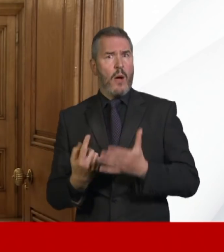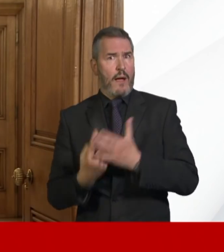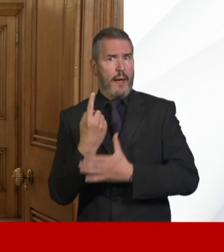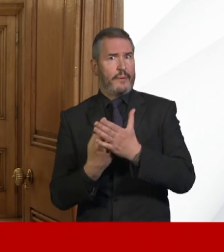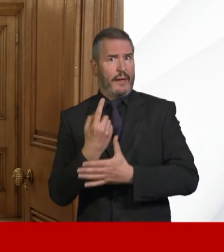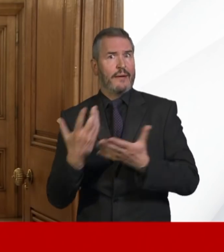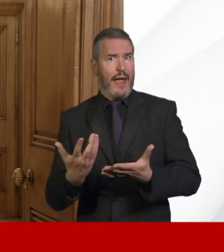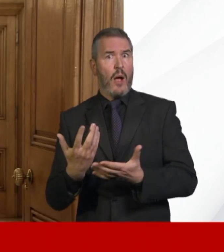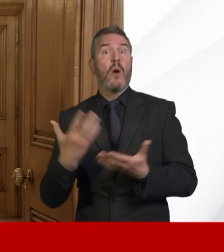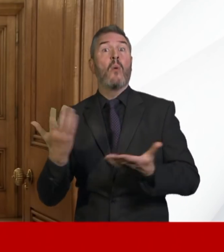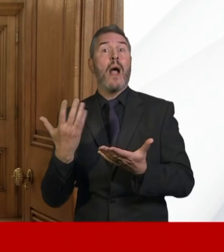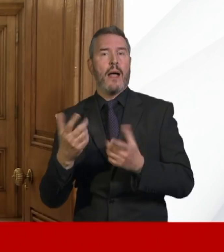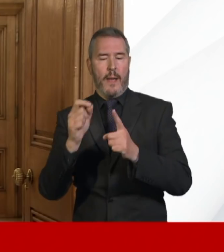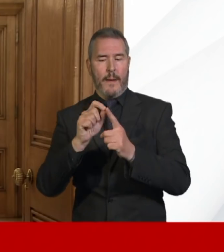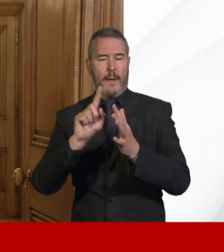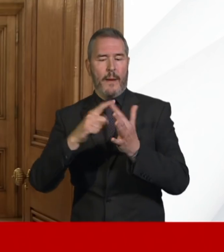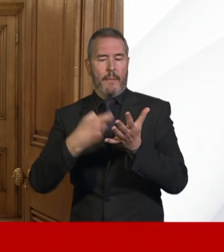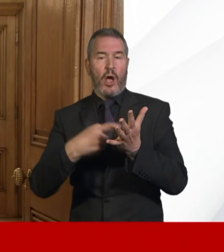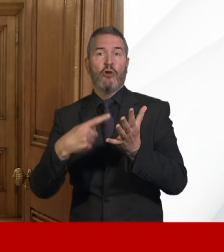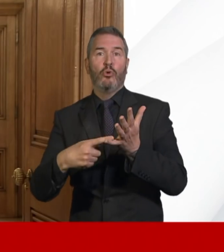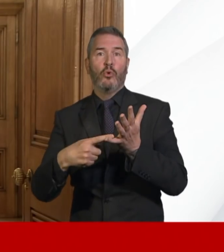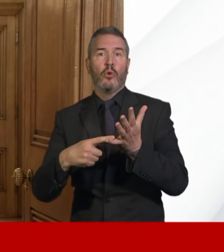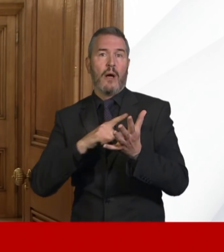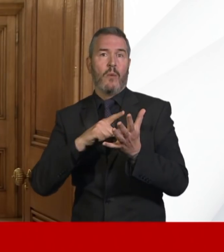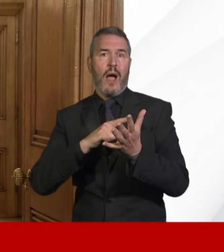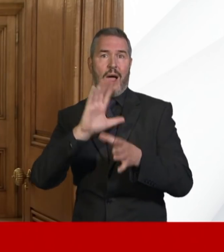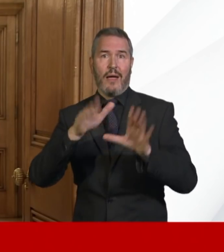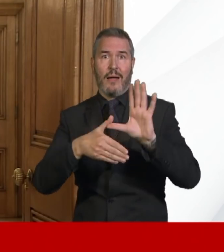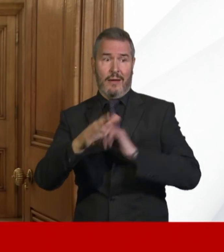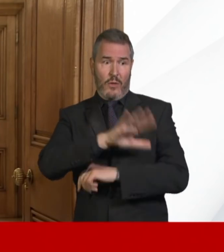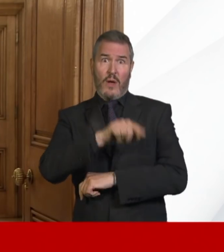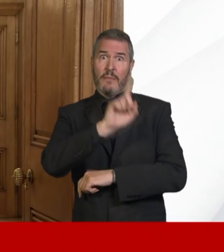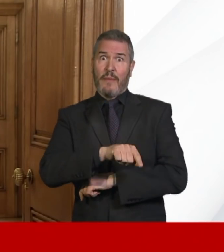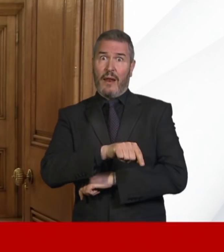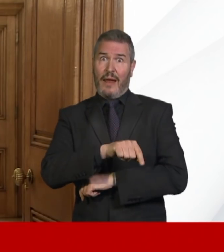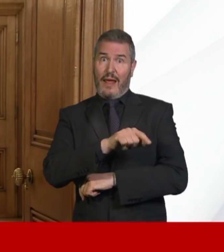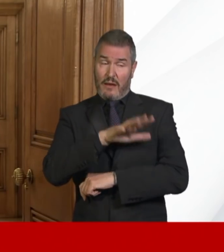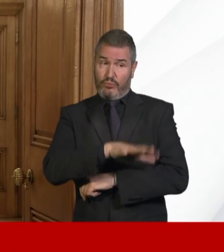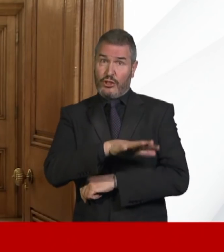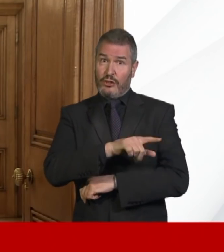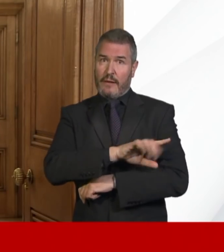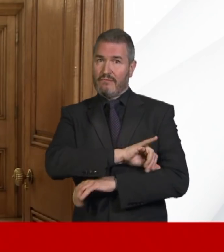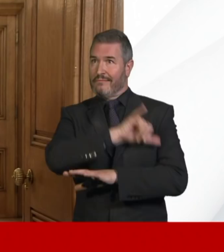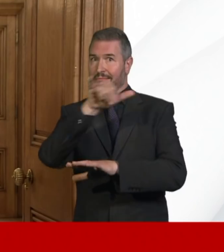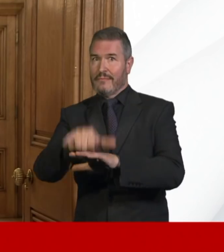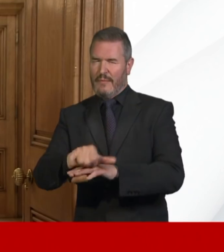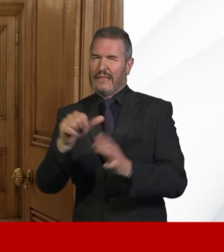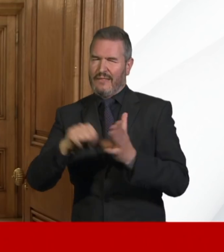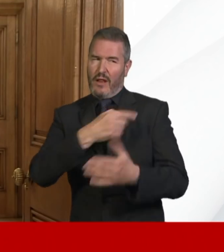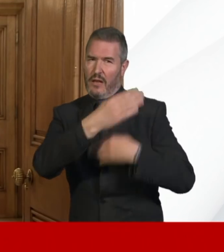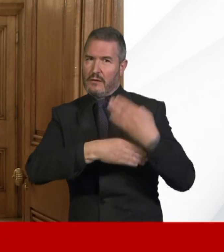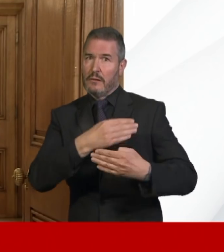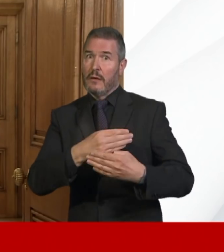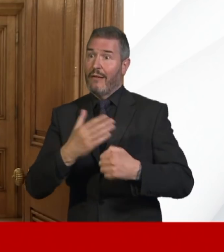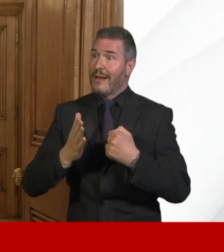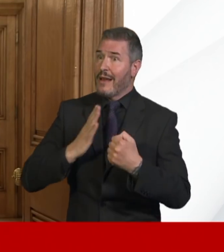example, to Peru to bring back a group of British citizens who've been in a difficult situation there. If we need to do more